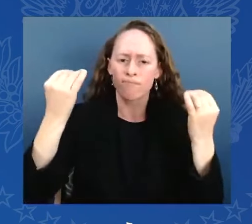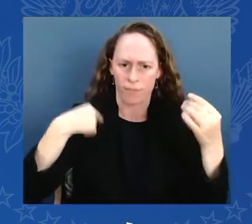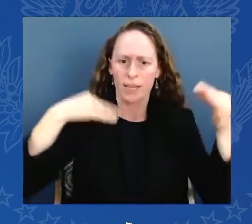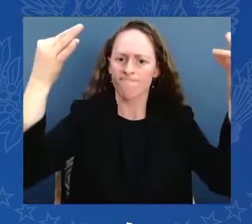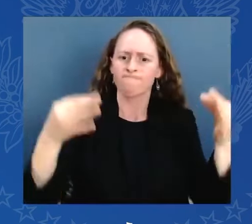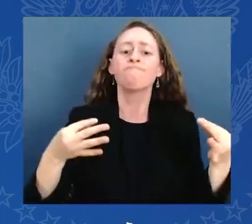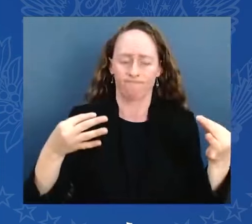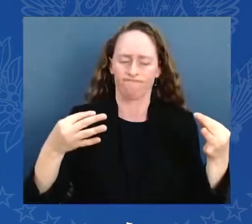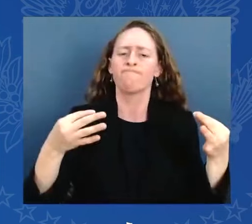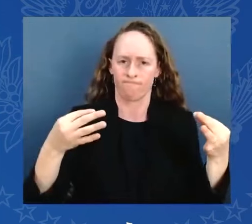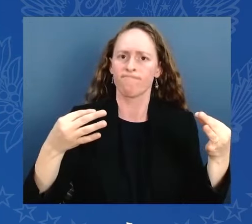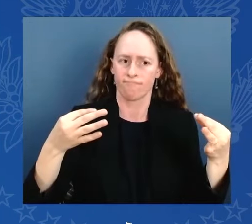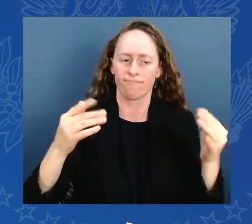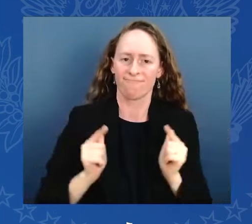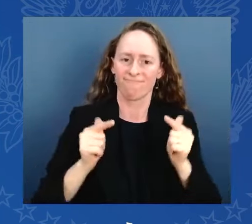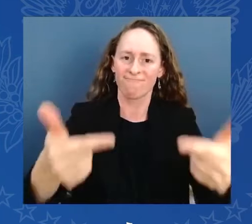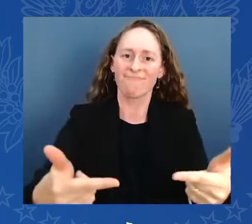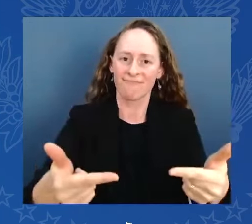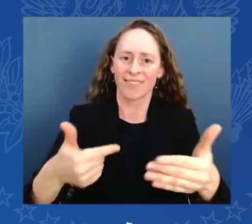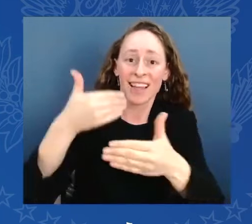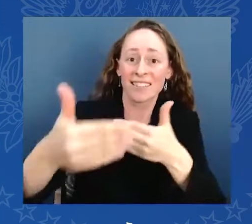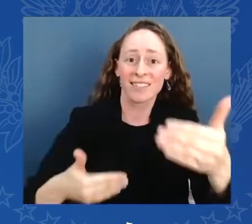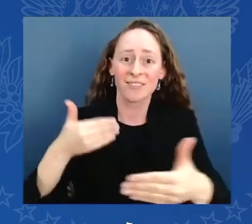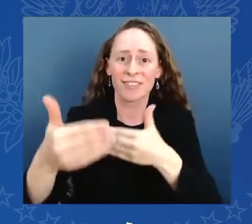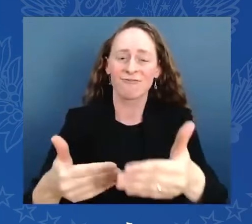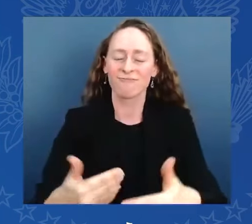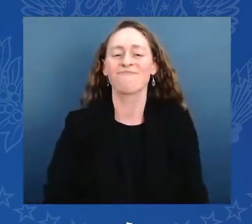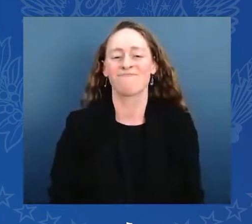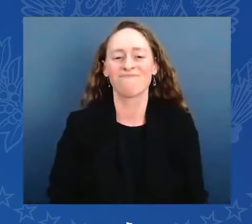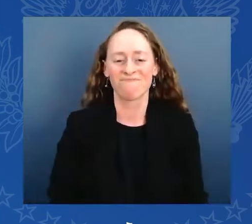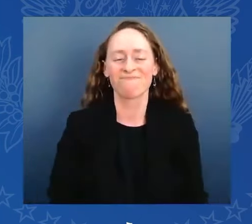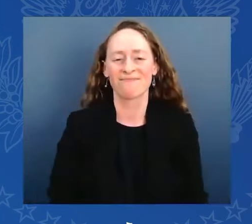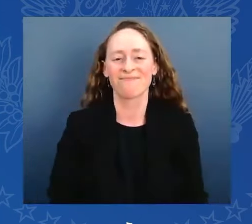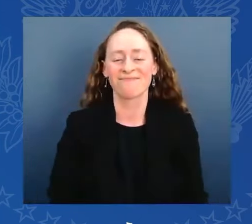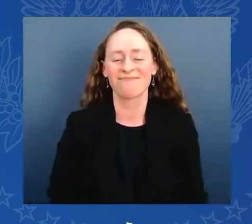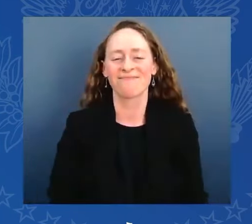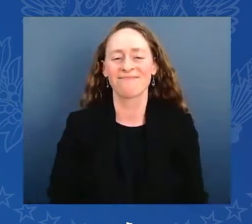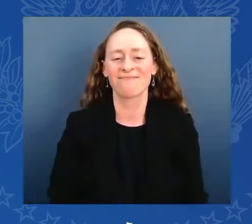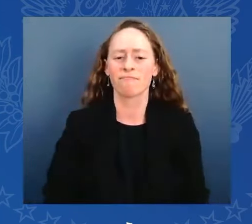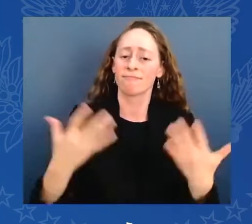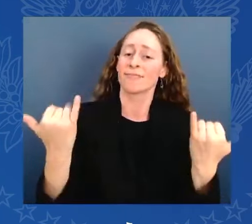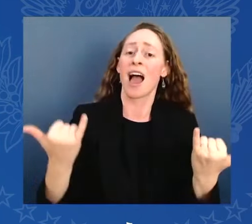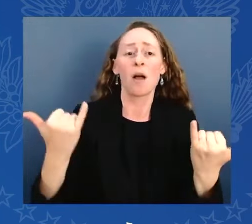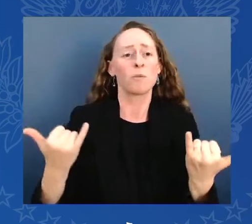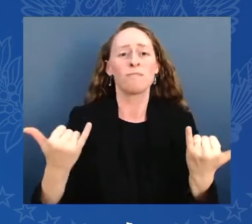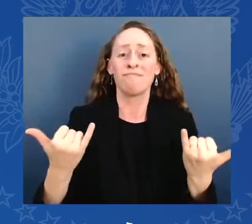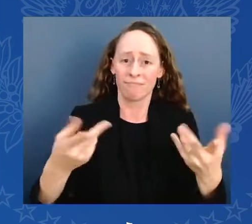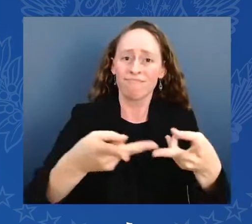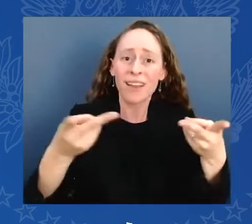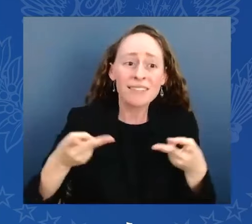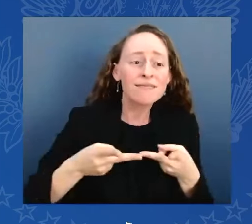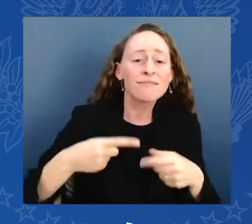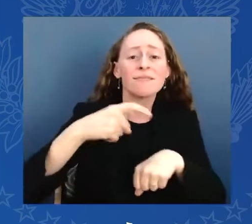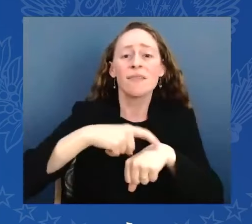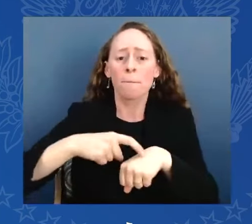You know, there is a time and a place for long years of experience in public life. There's also a time and a place for new voices,